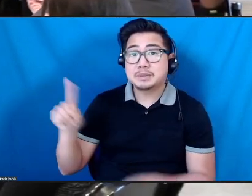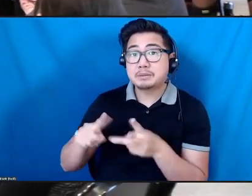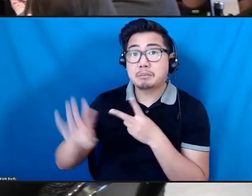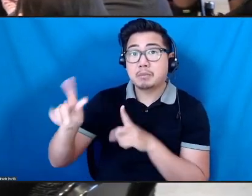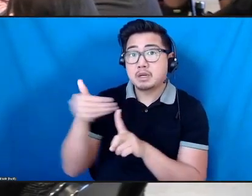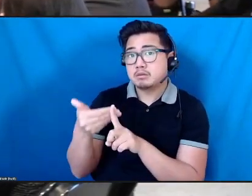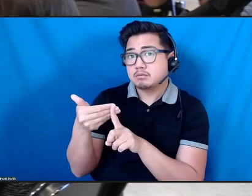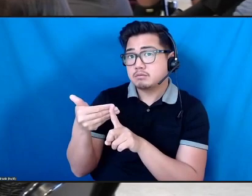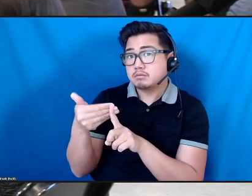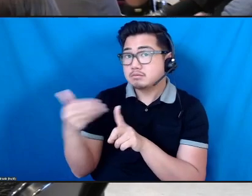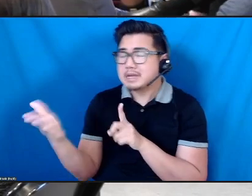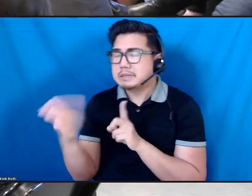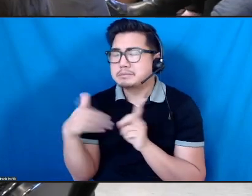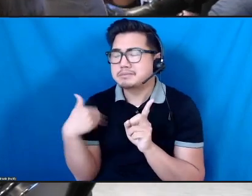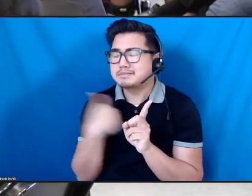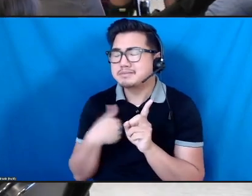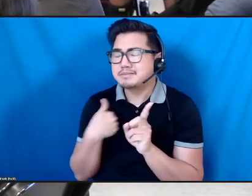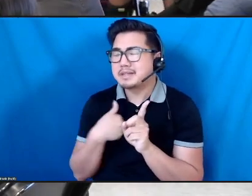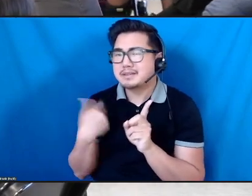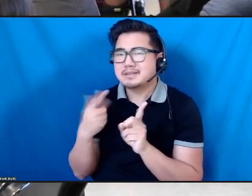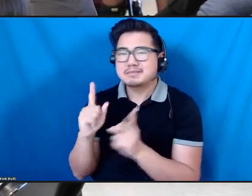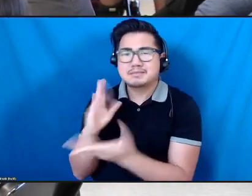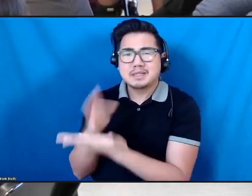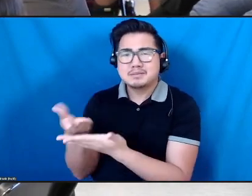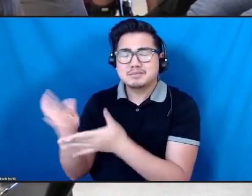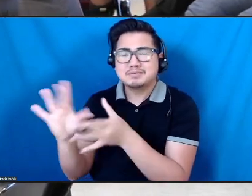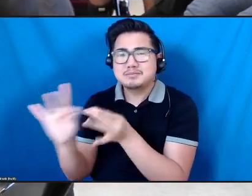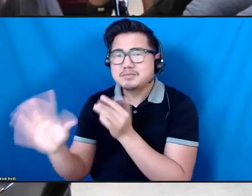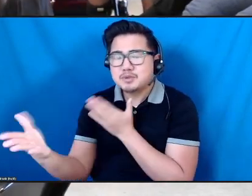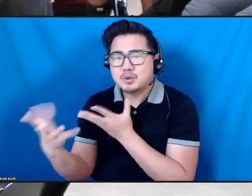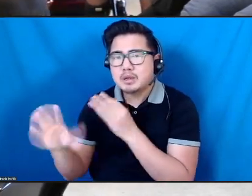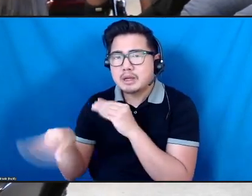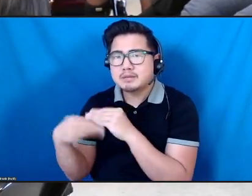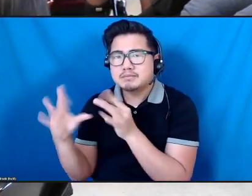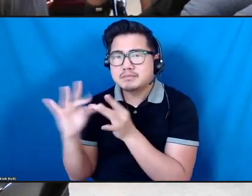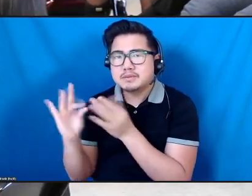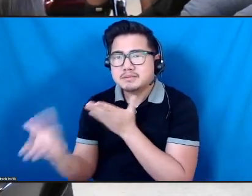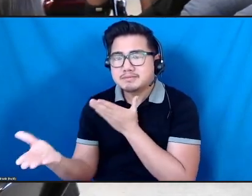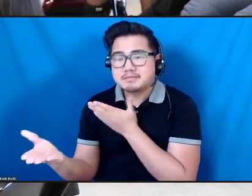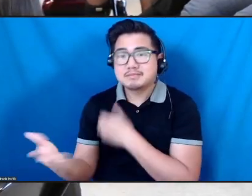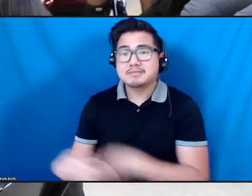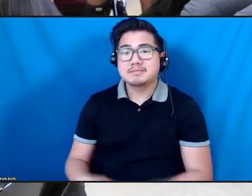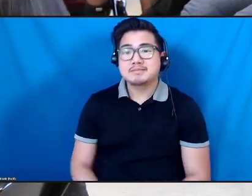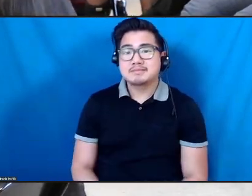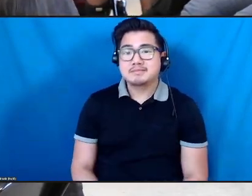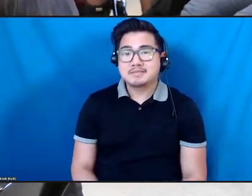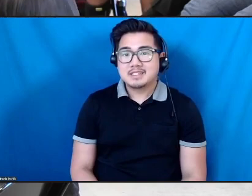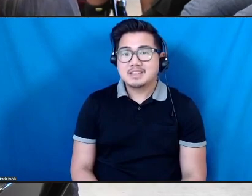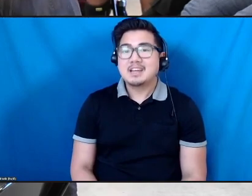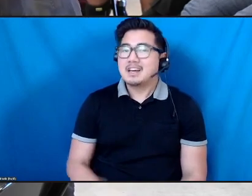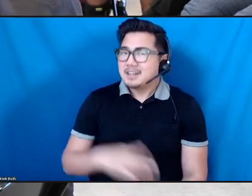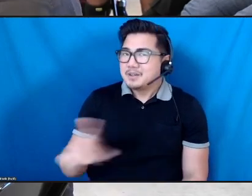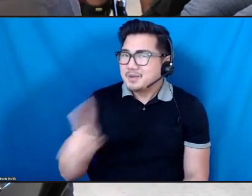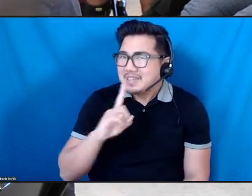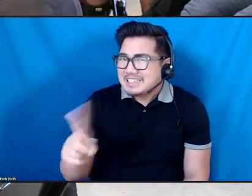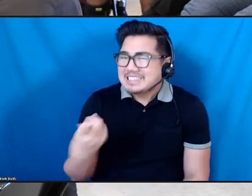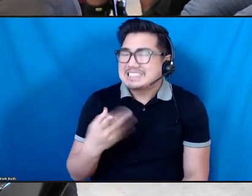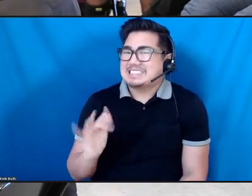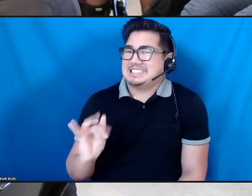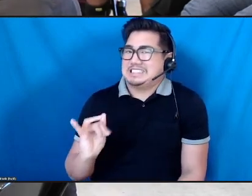I stopped you from speaking, but did you want to add something that, first, before we, I'm mindful of cutting off an artist in the room. No,